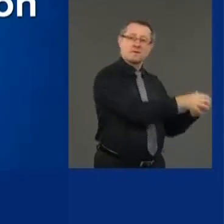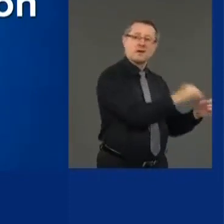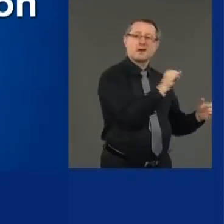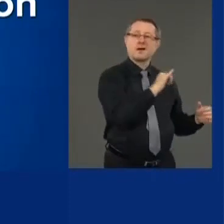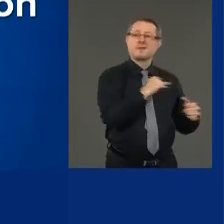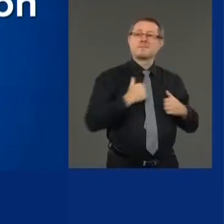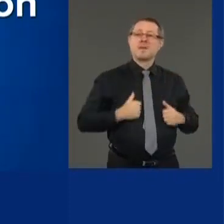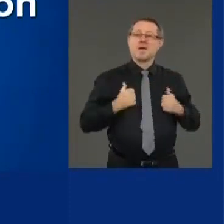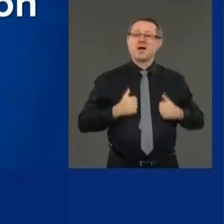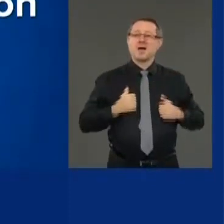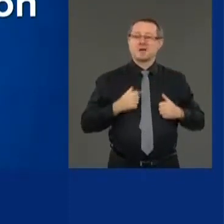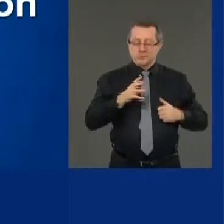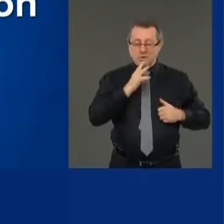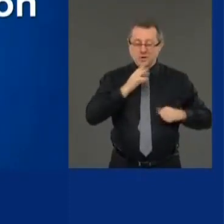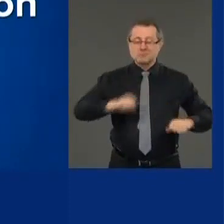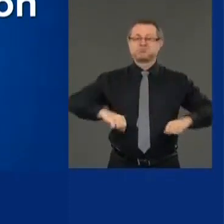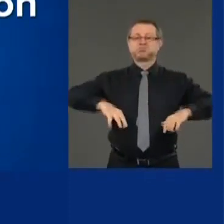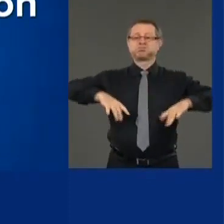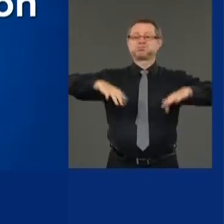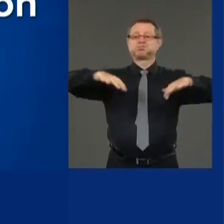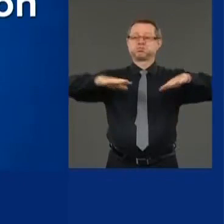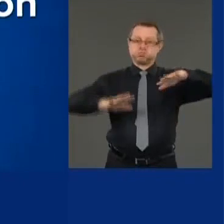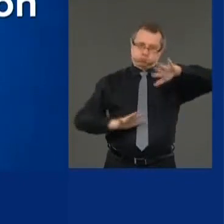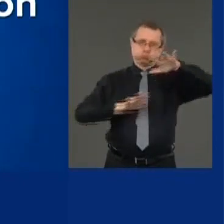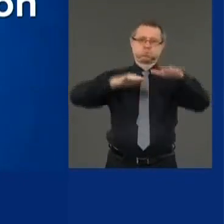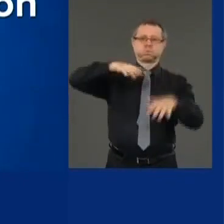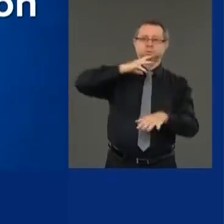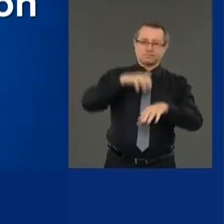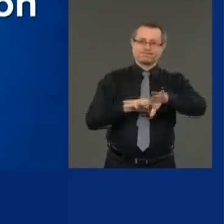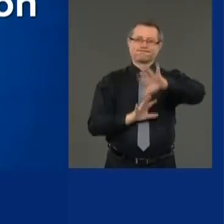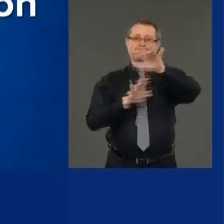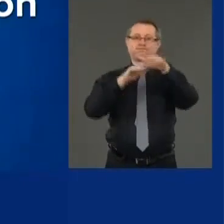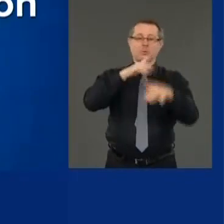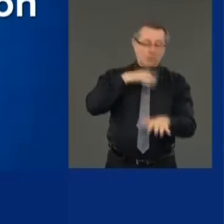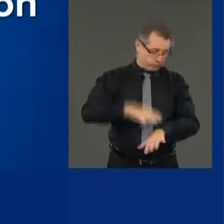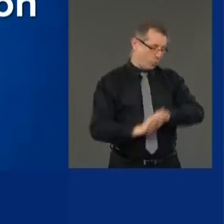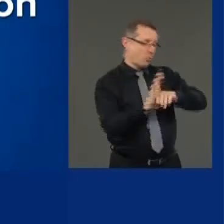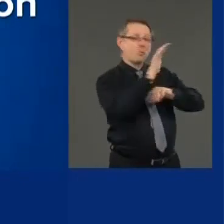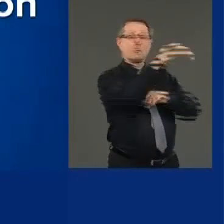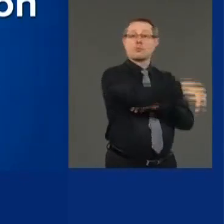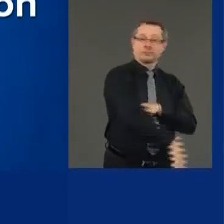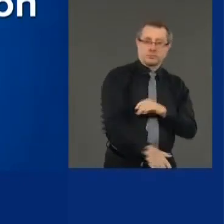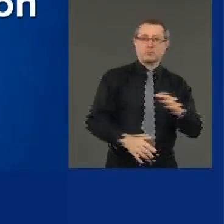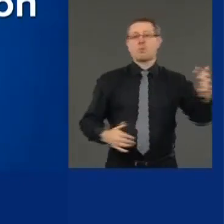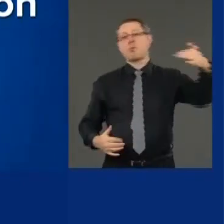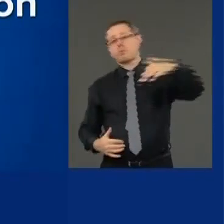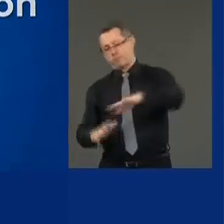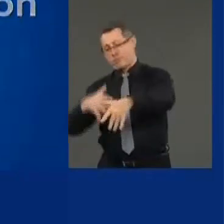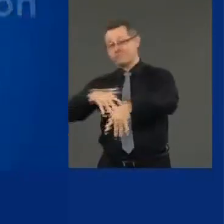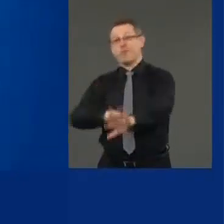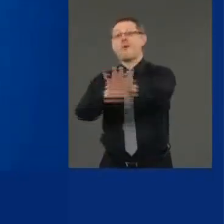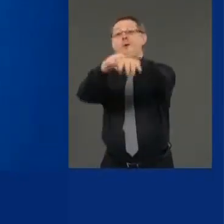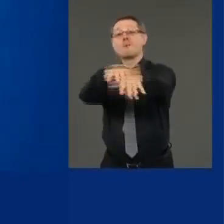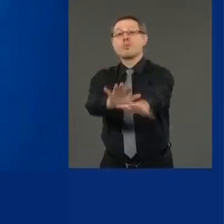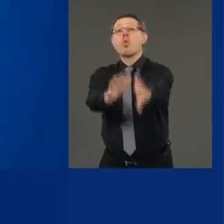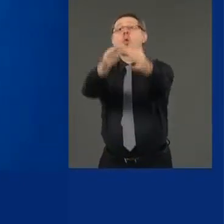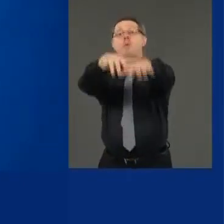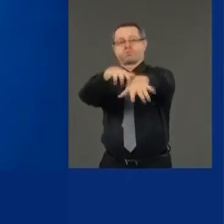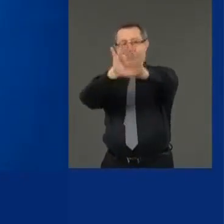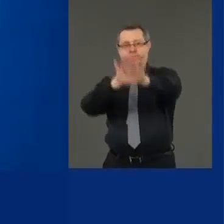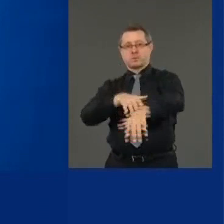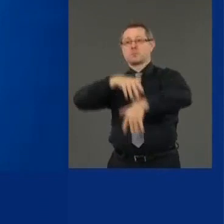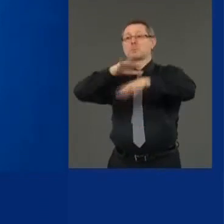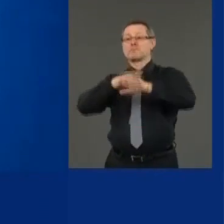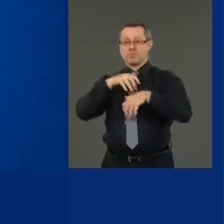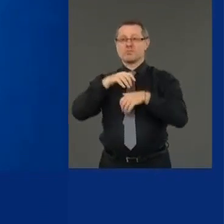And that's our quarantine, etc. So we understand that we have a self-interest in all of